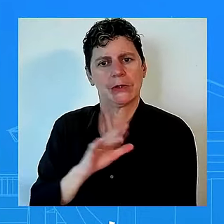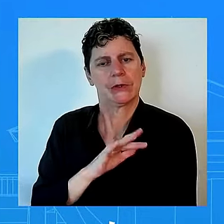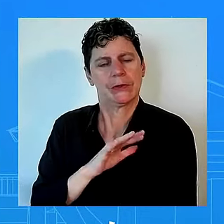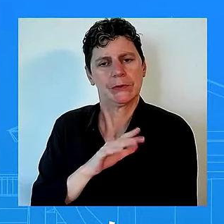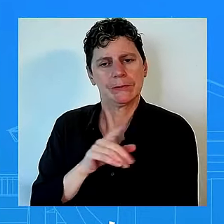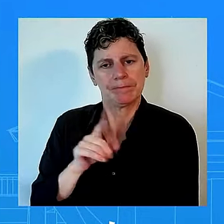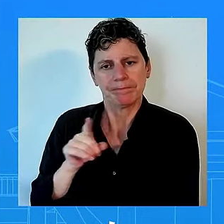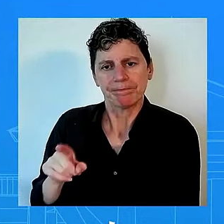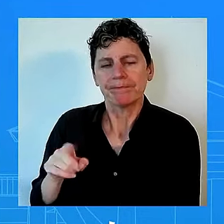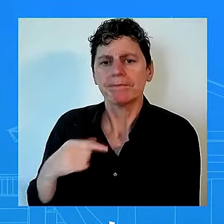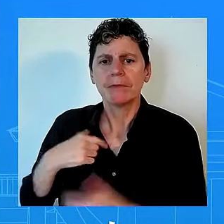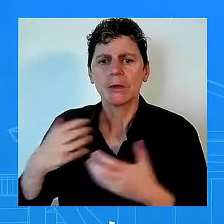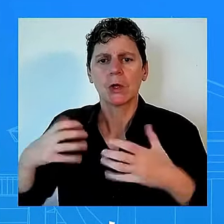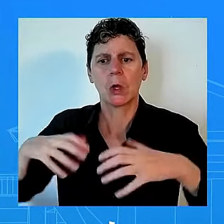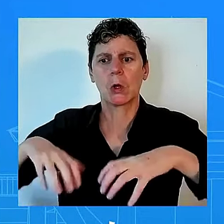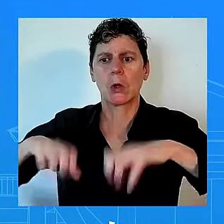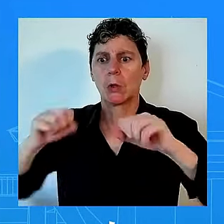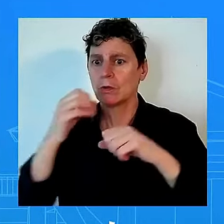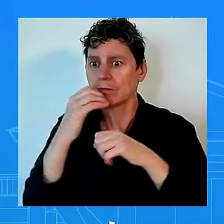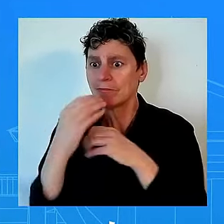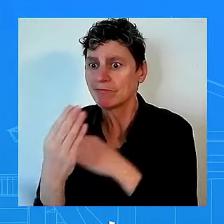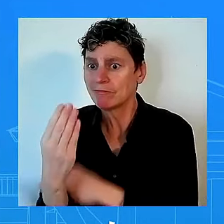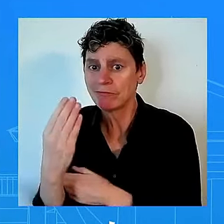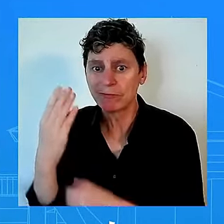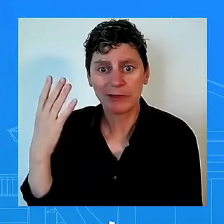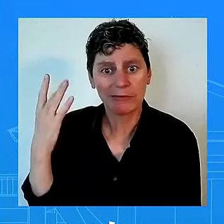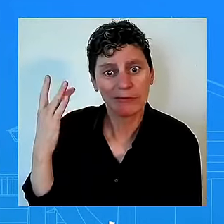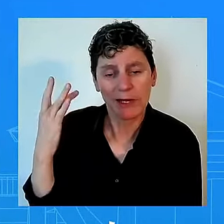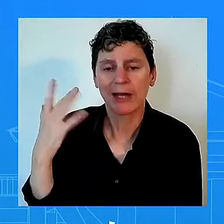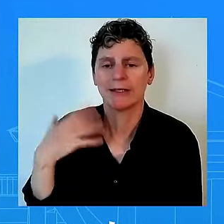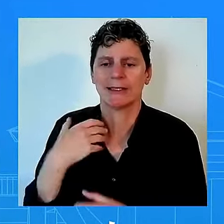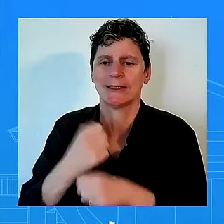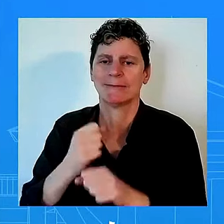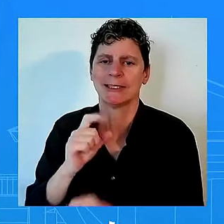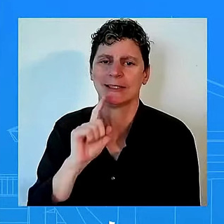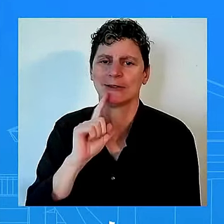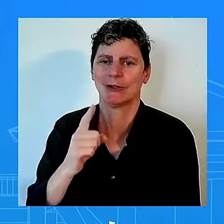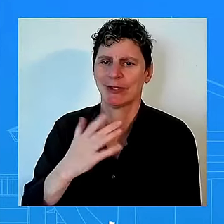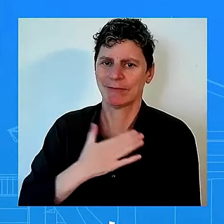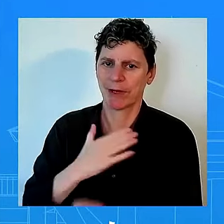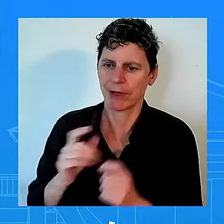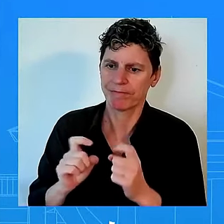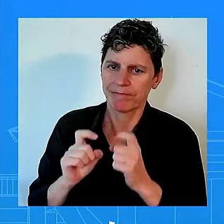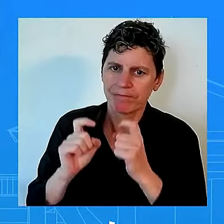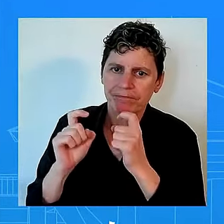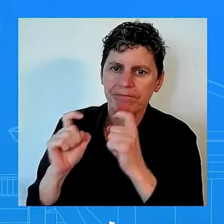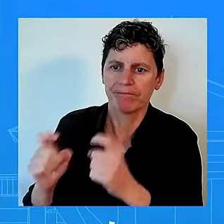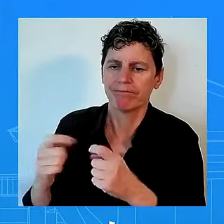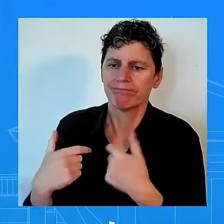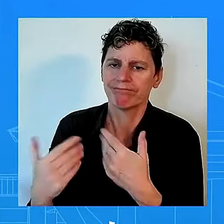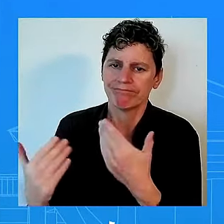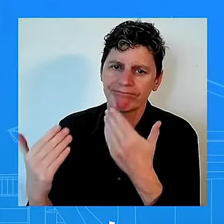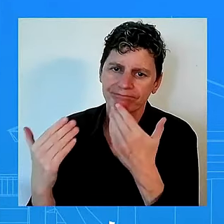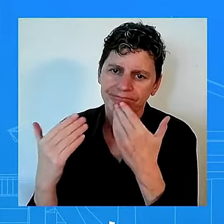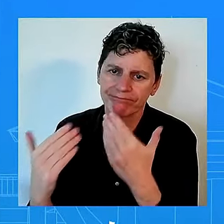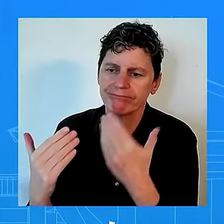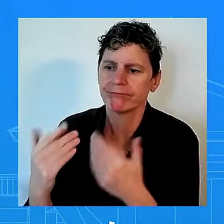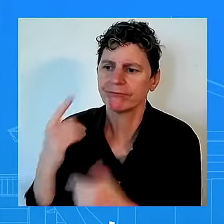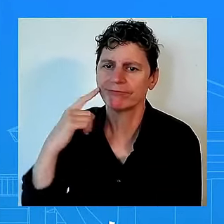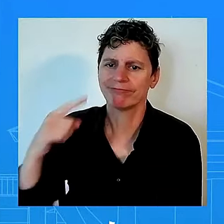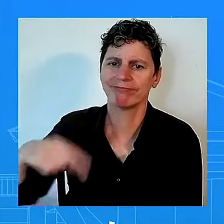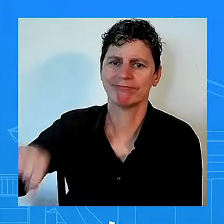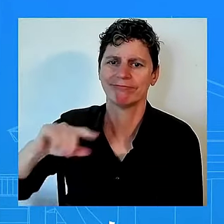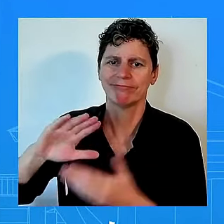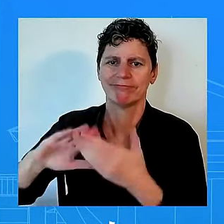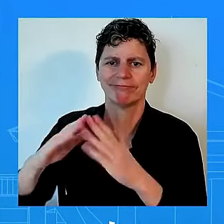uh the progress we've made under the biden harris administration you heard him talk about that in his remarks and uh and wanted to